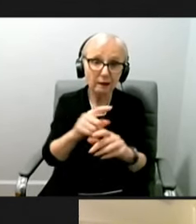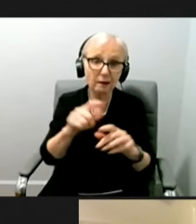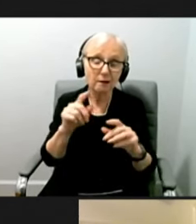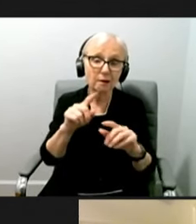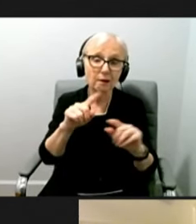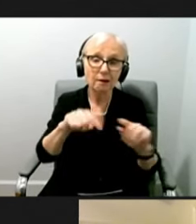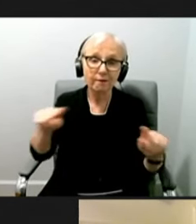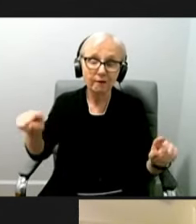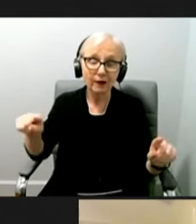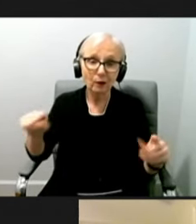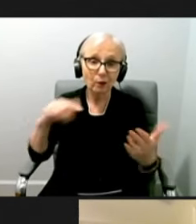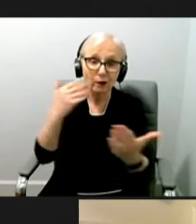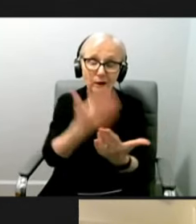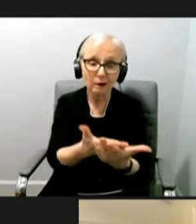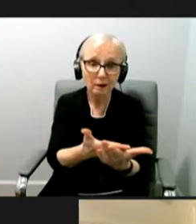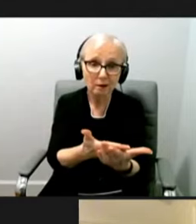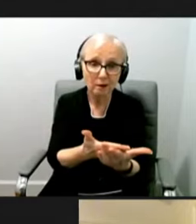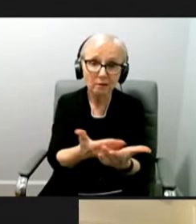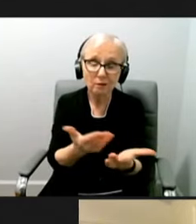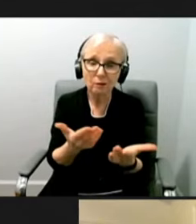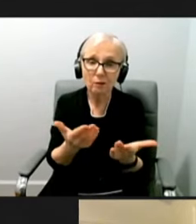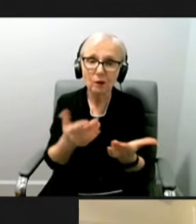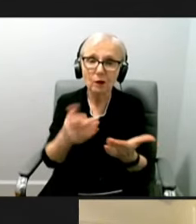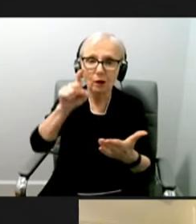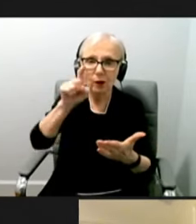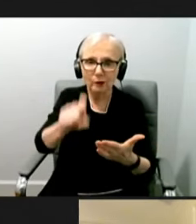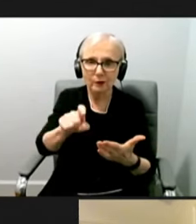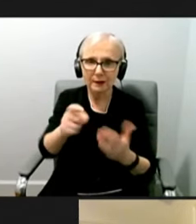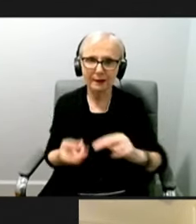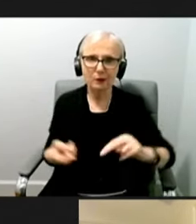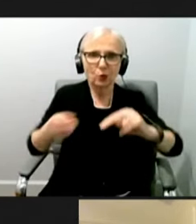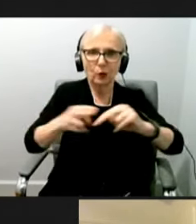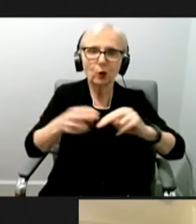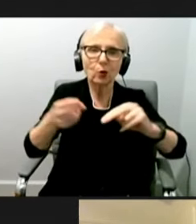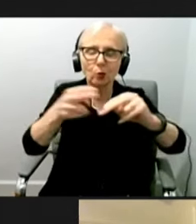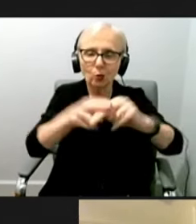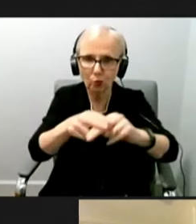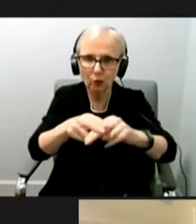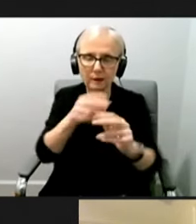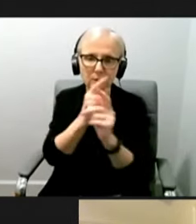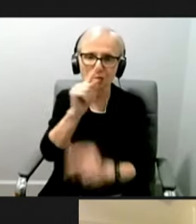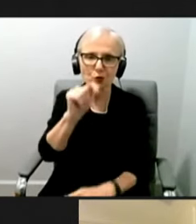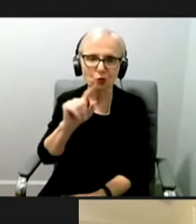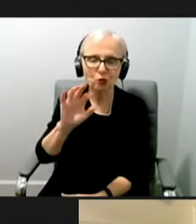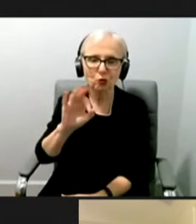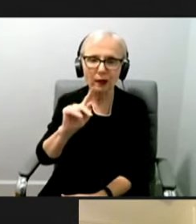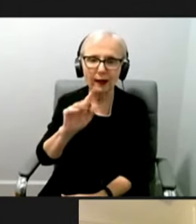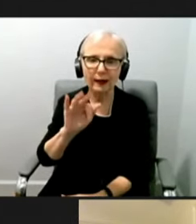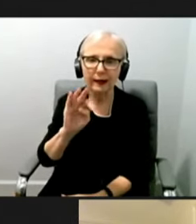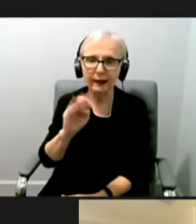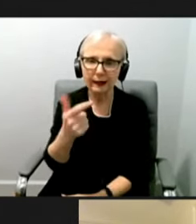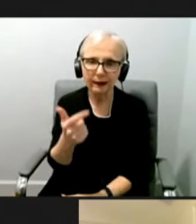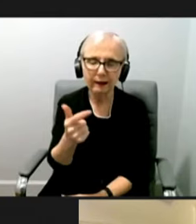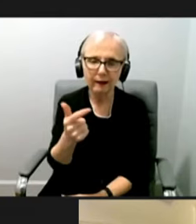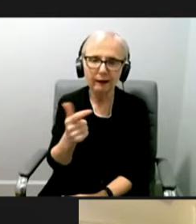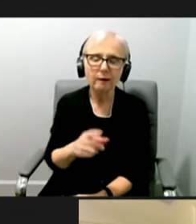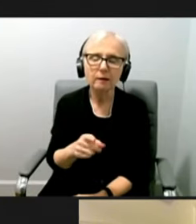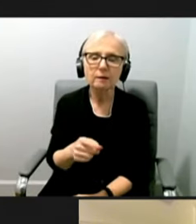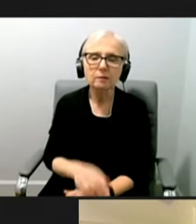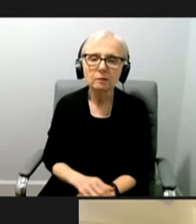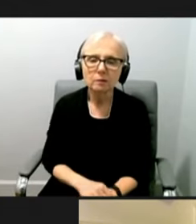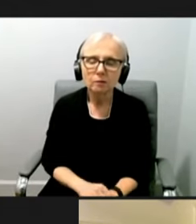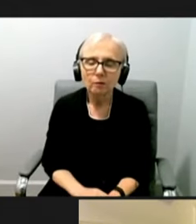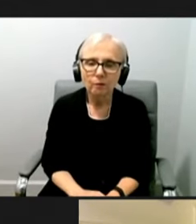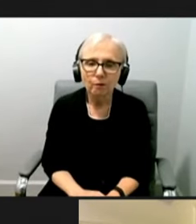foresee that any of those systems needing to be stepped up in some capacity? And is that even possible beyond, you know, what's already happening? Thanks.